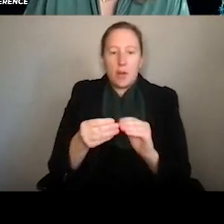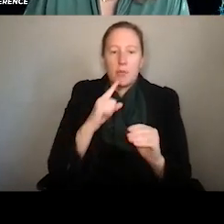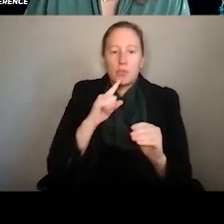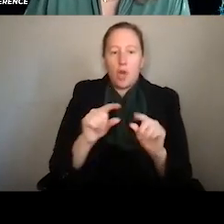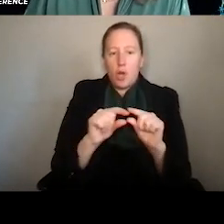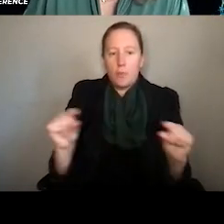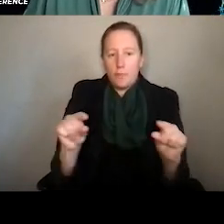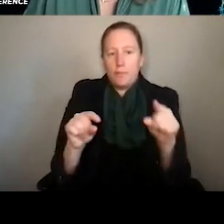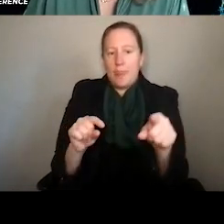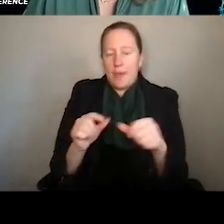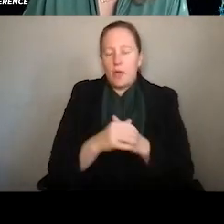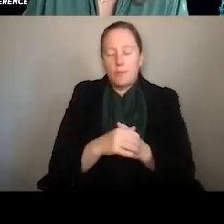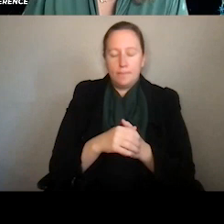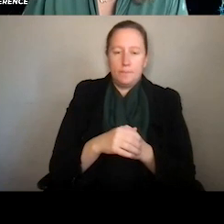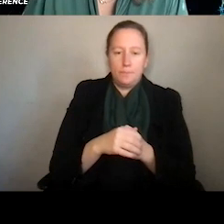so you can learn more.